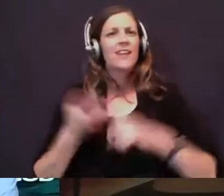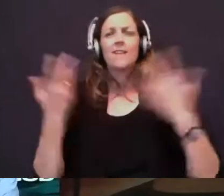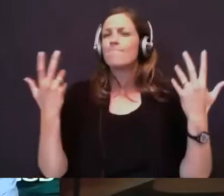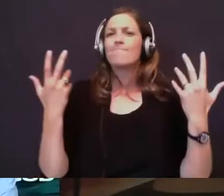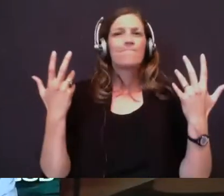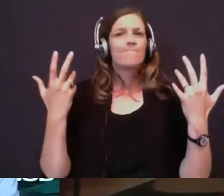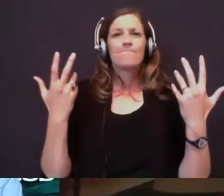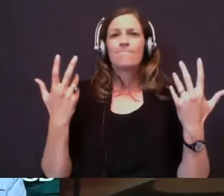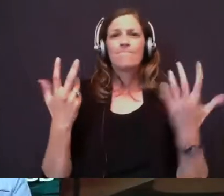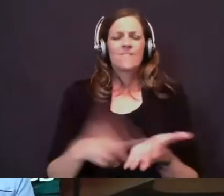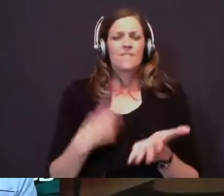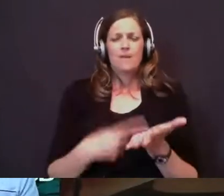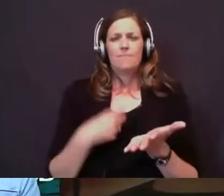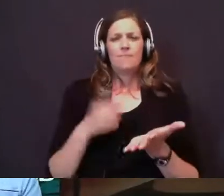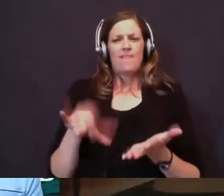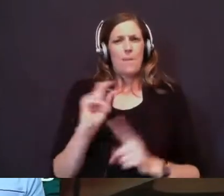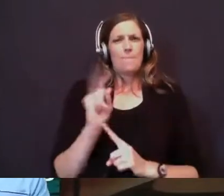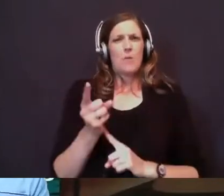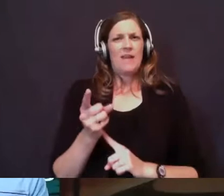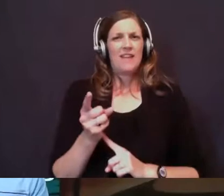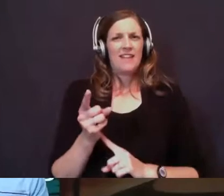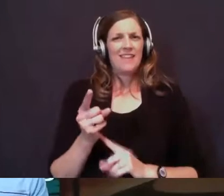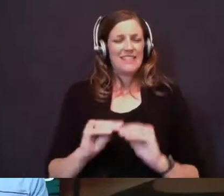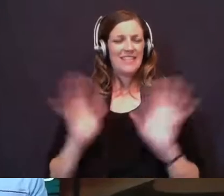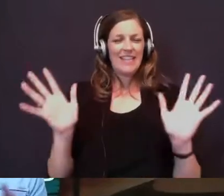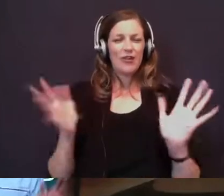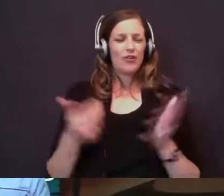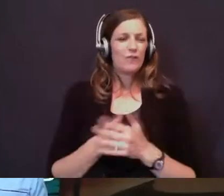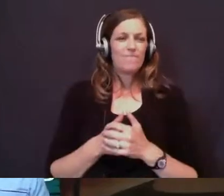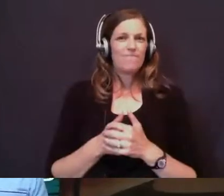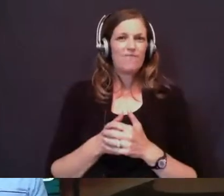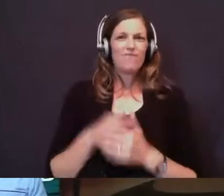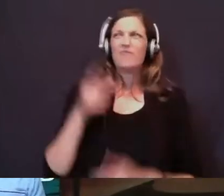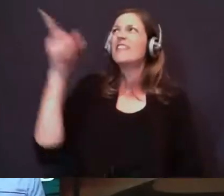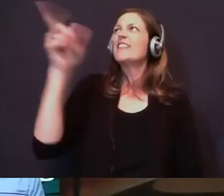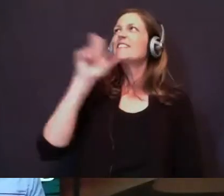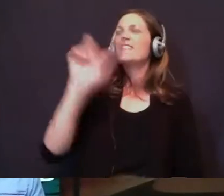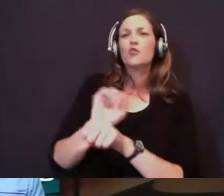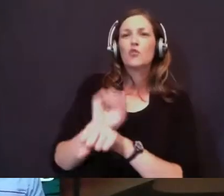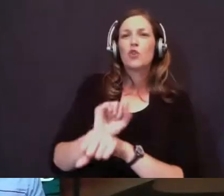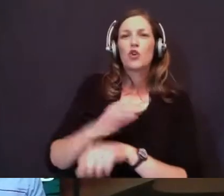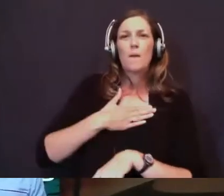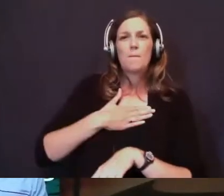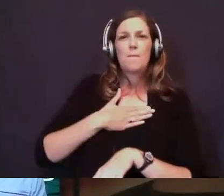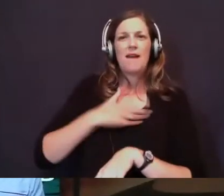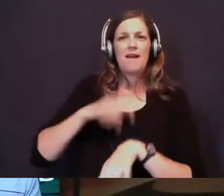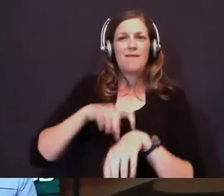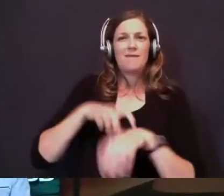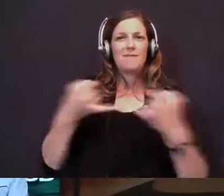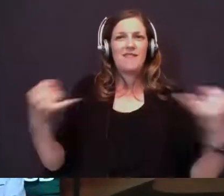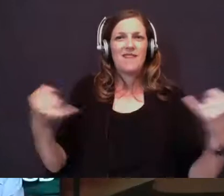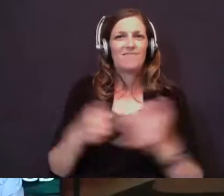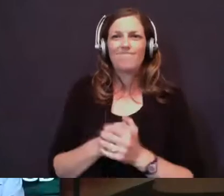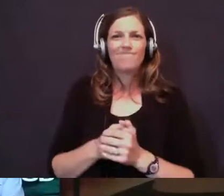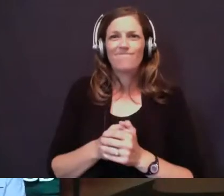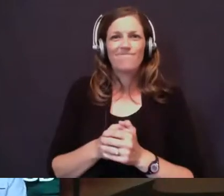sometimes those are the moments where it's so clear to me that God doesn't work on my timetable. He